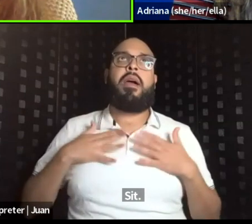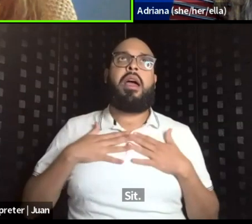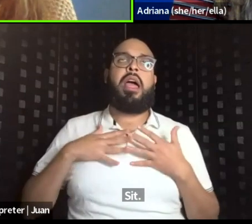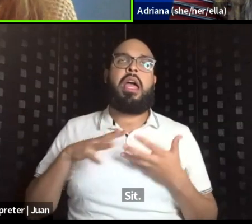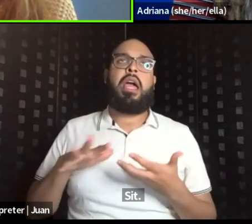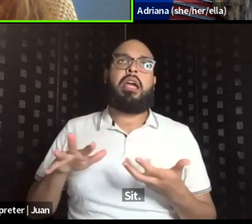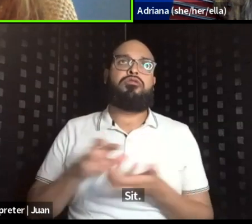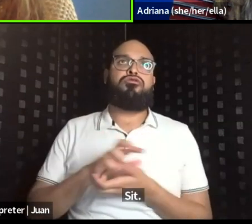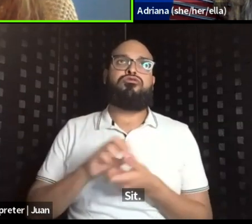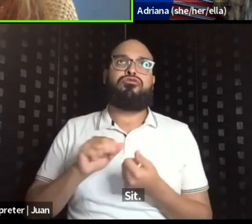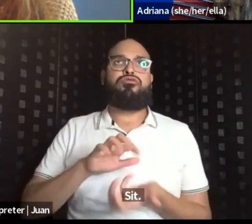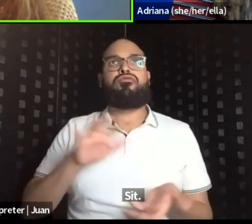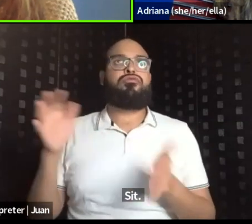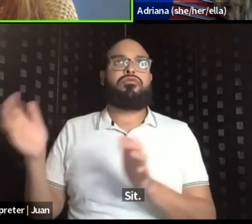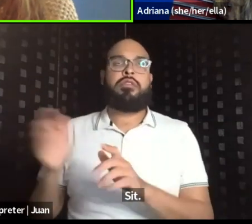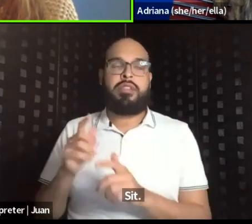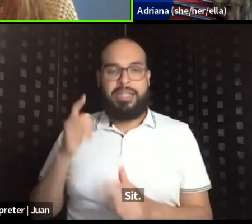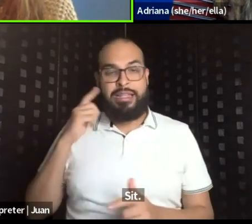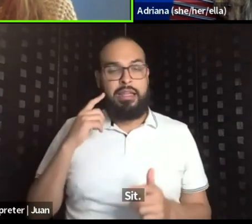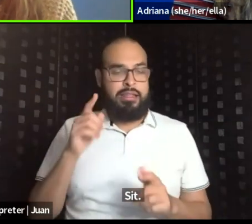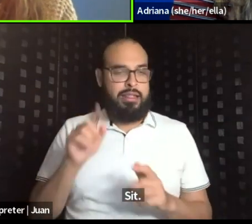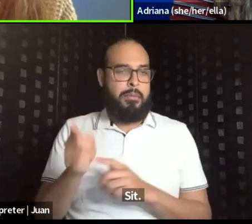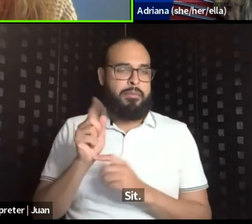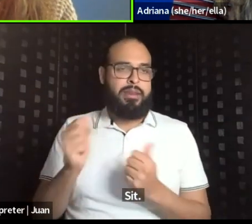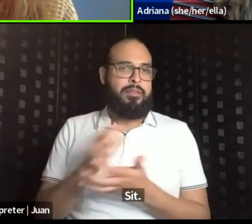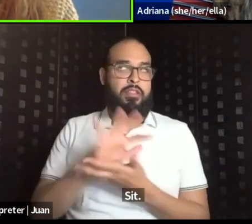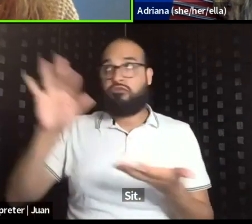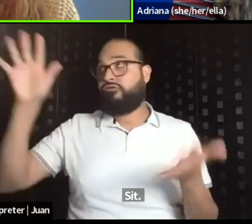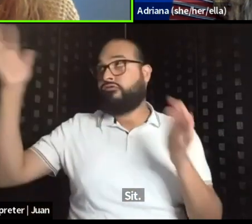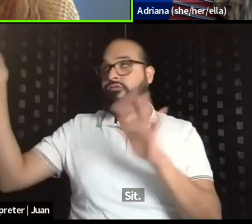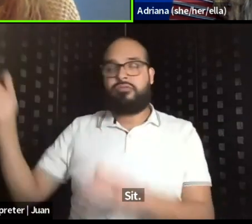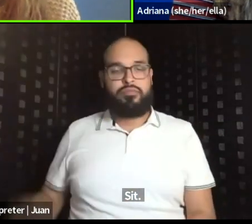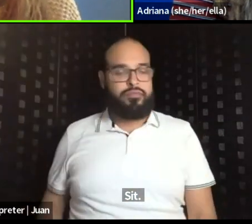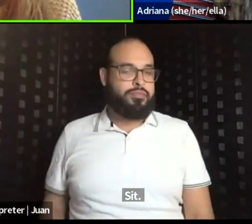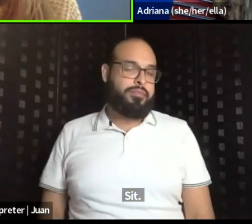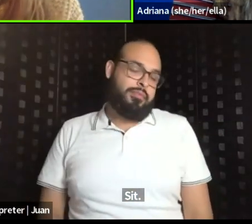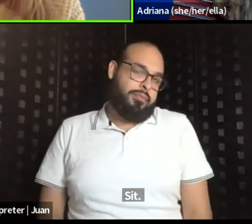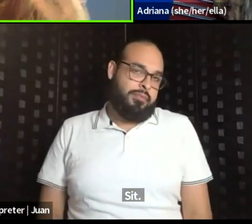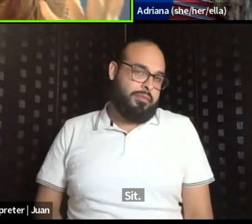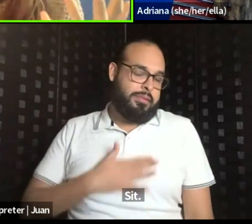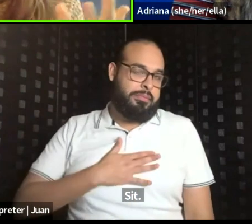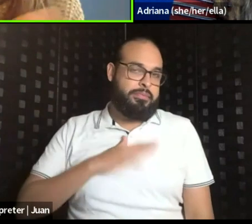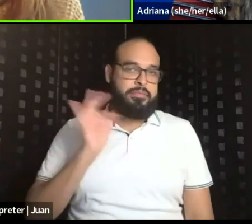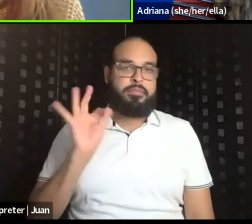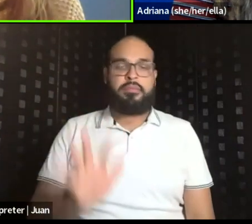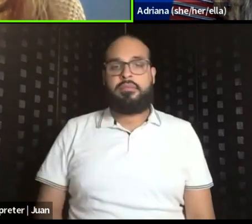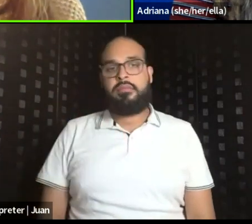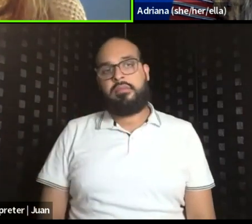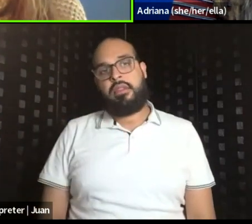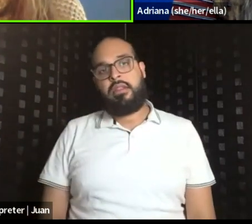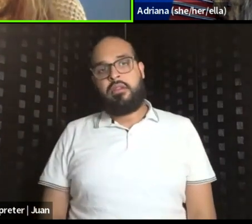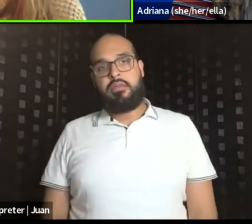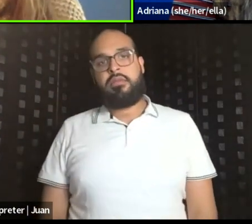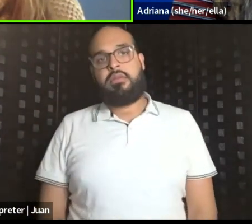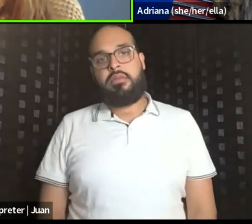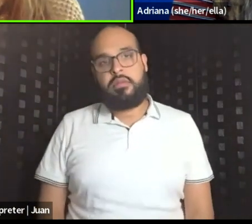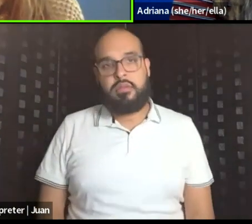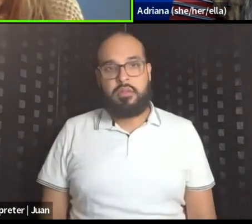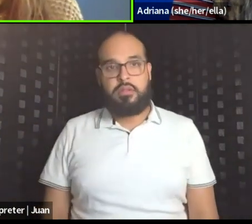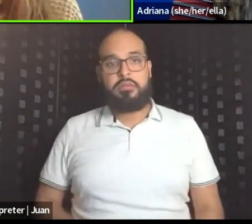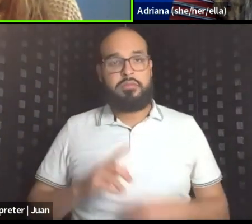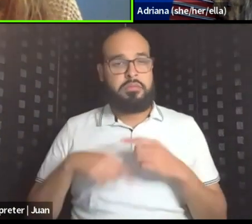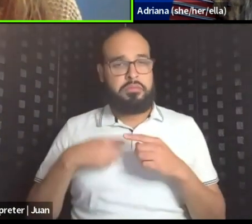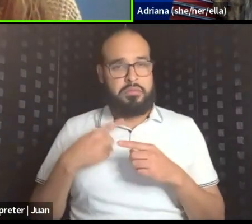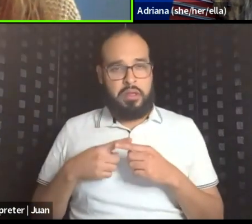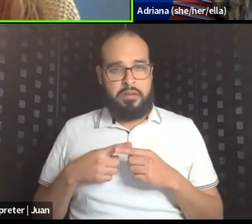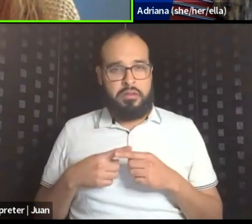think everything blows up in that moment. So that's, that's, that's my takeaway in terms of like what patients brought up